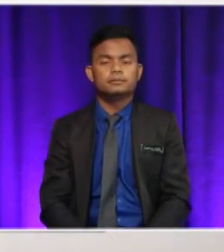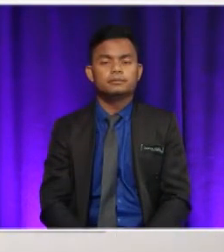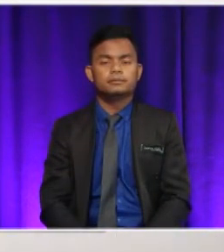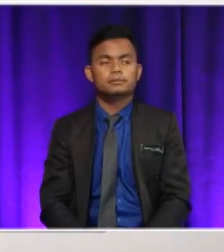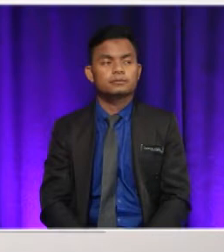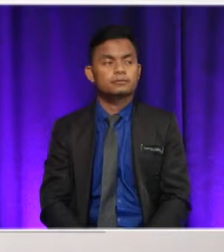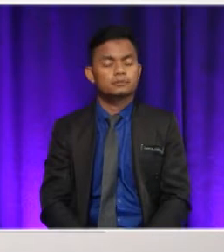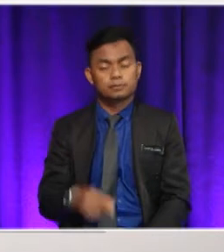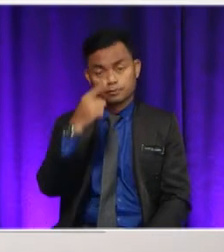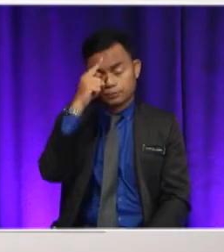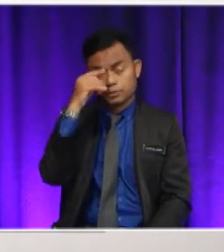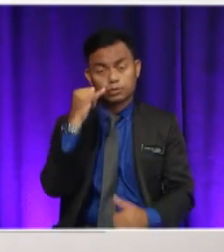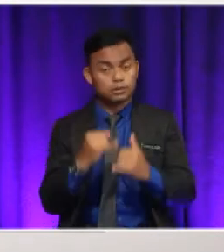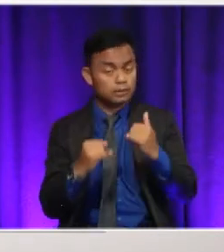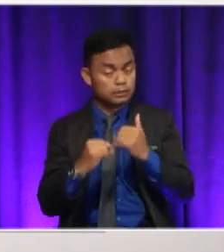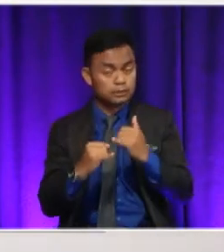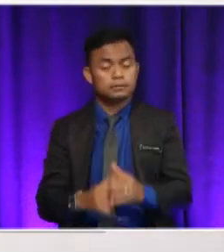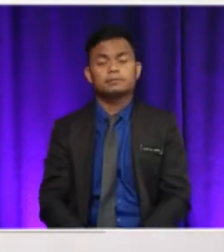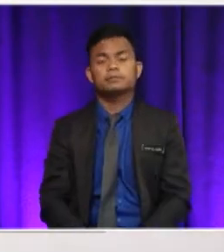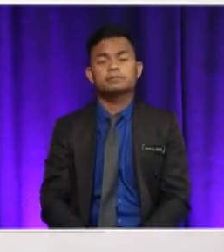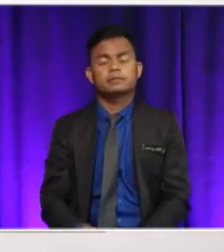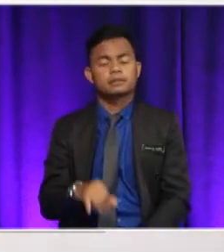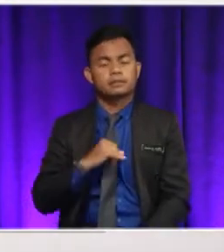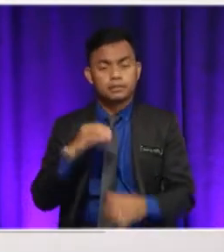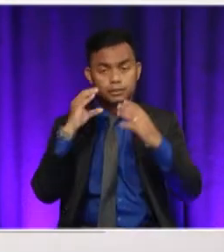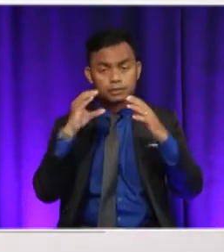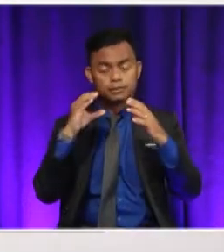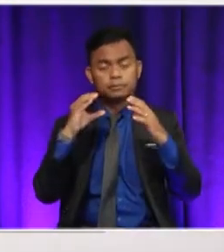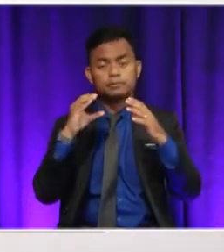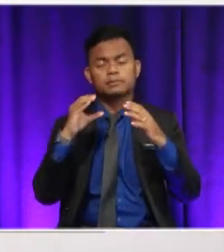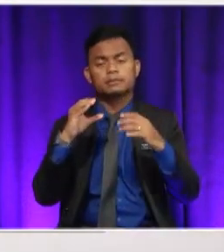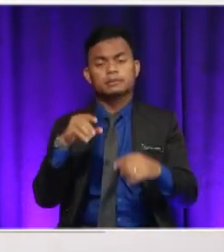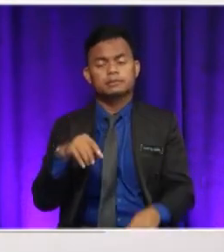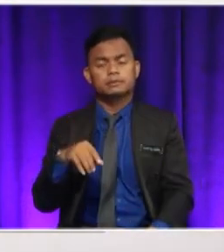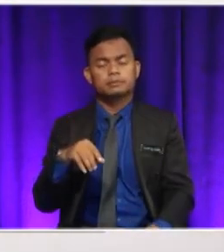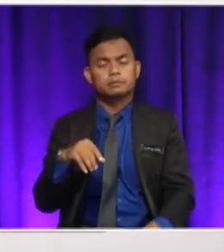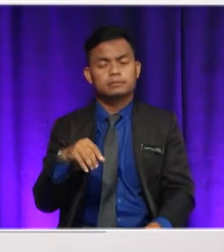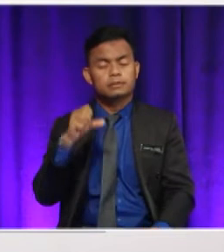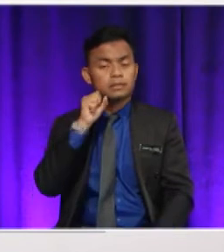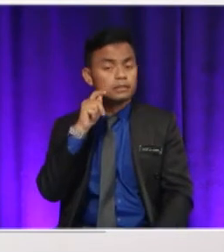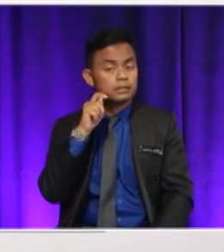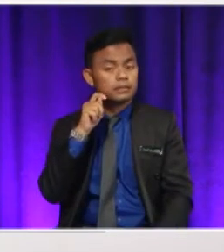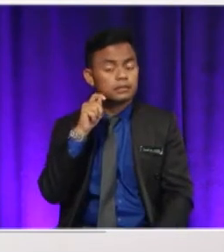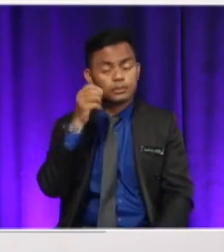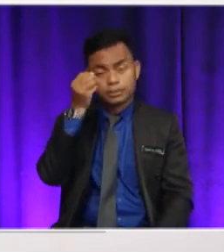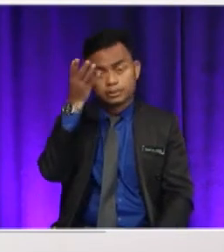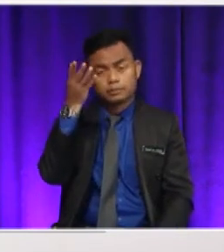For the final paragraph, I'd say that it tells that Stafford explain his reasons